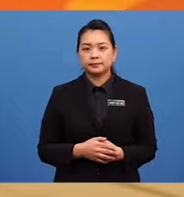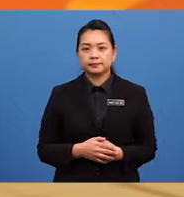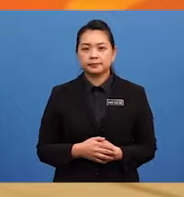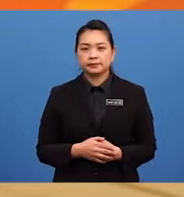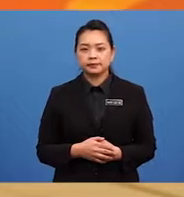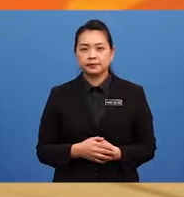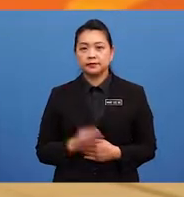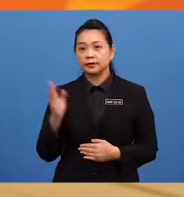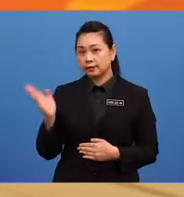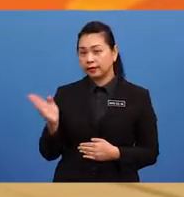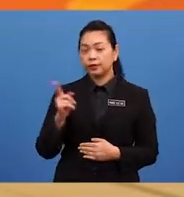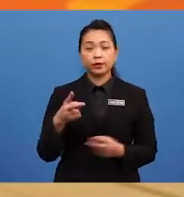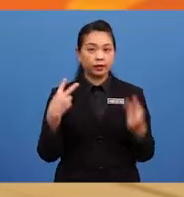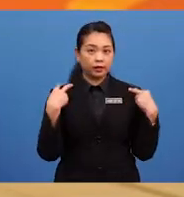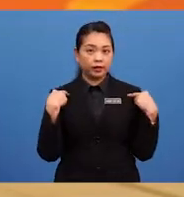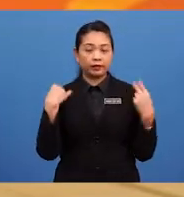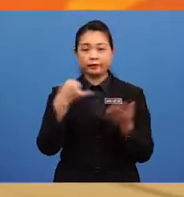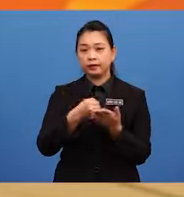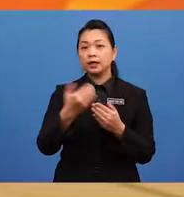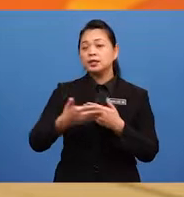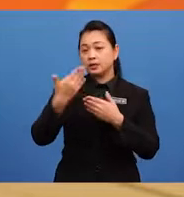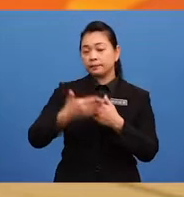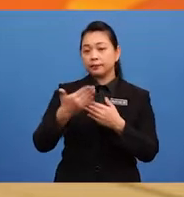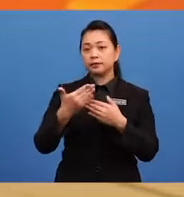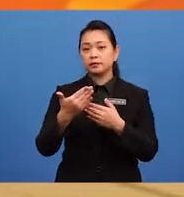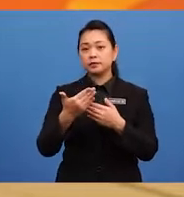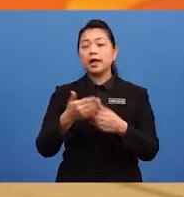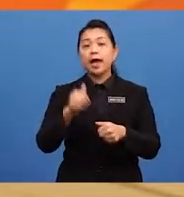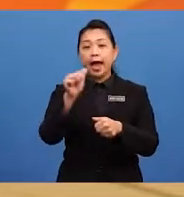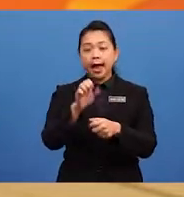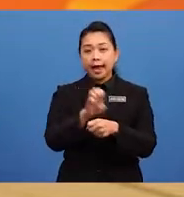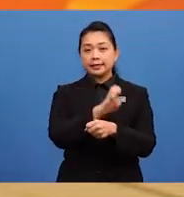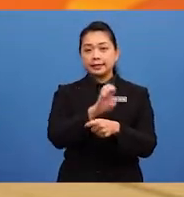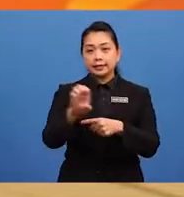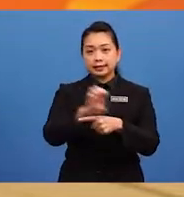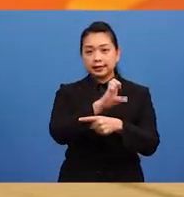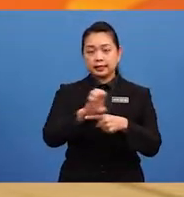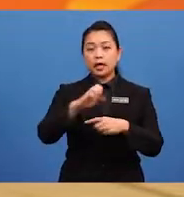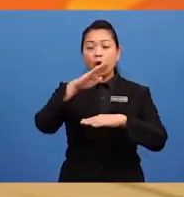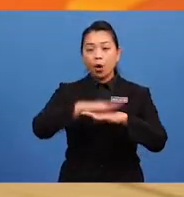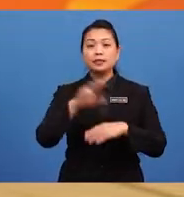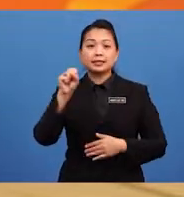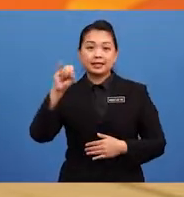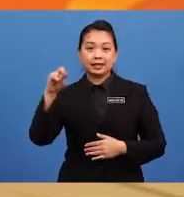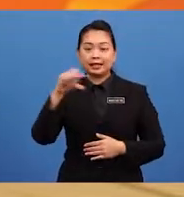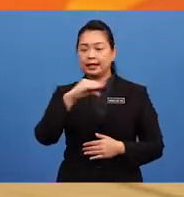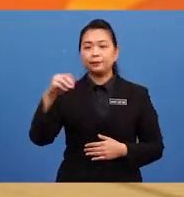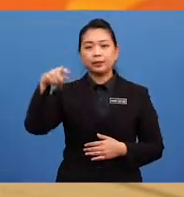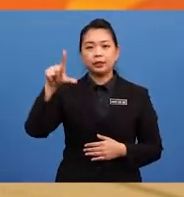There you have it. A simple exercise on singular and plural nouns.